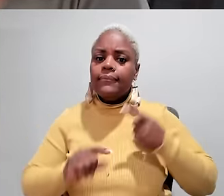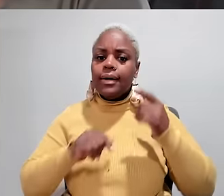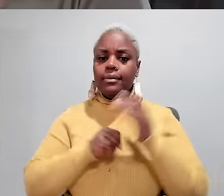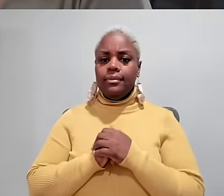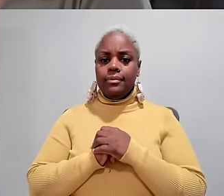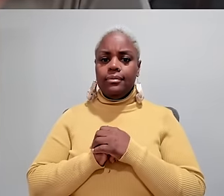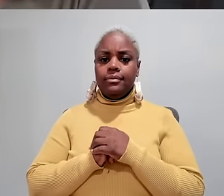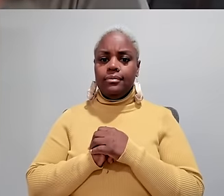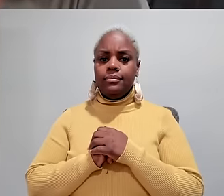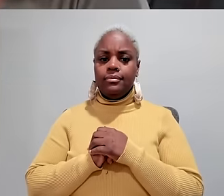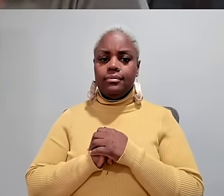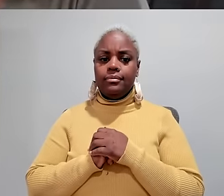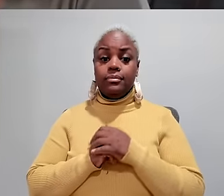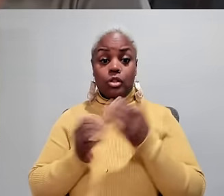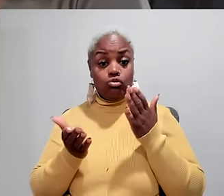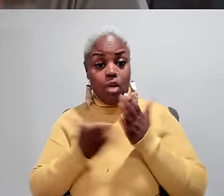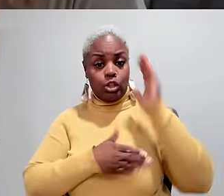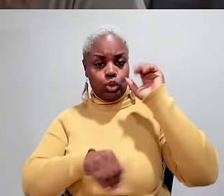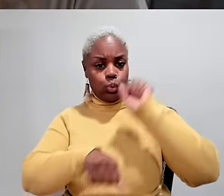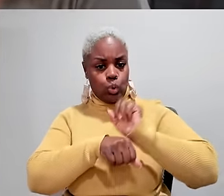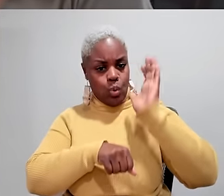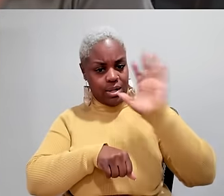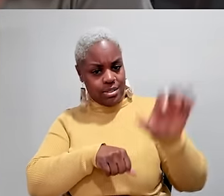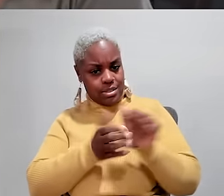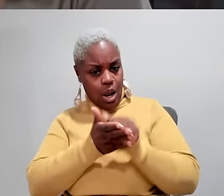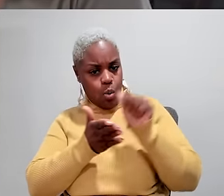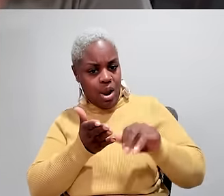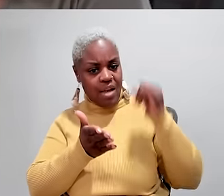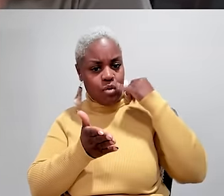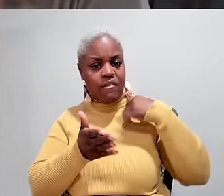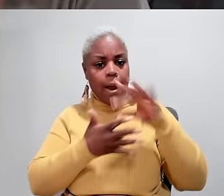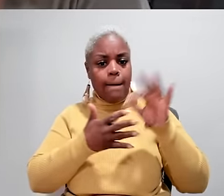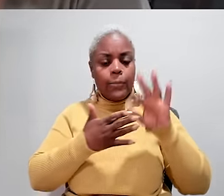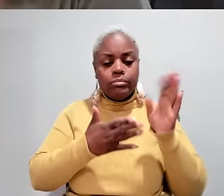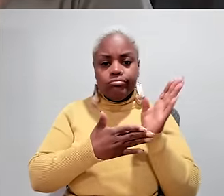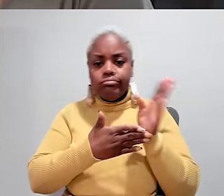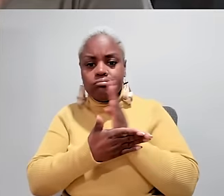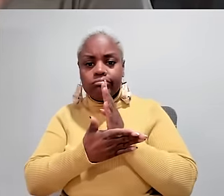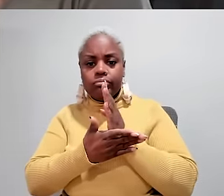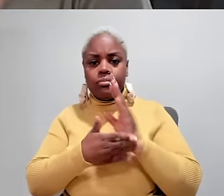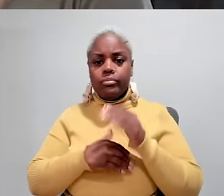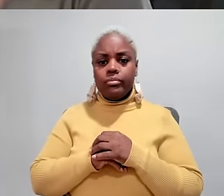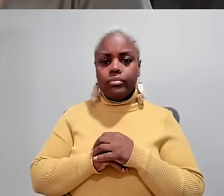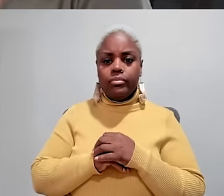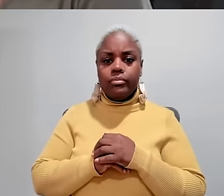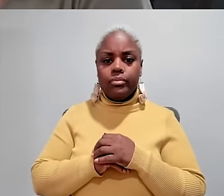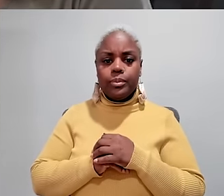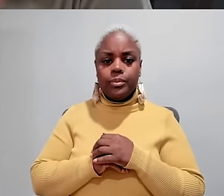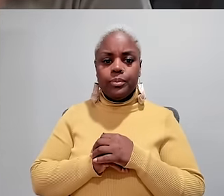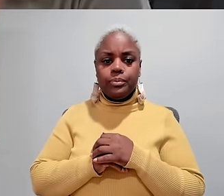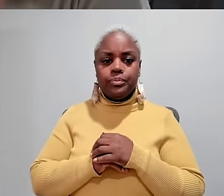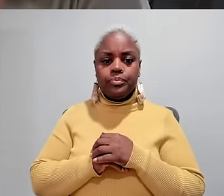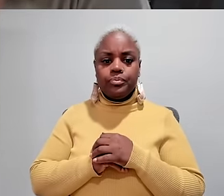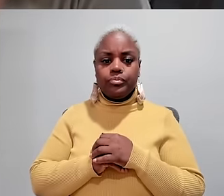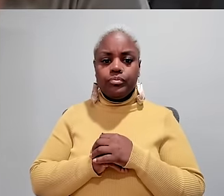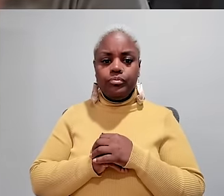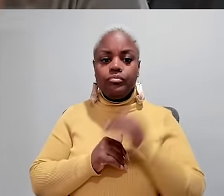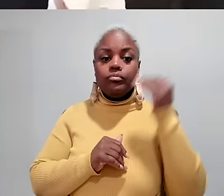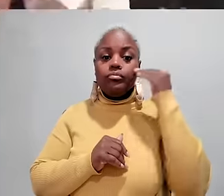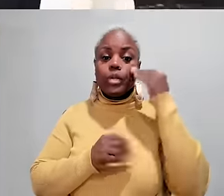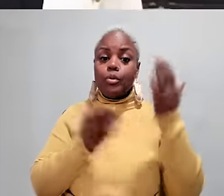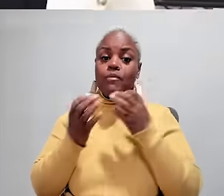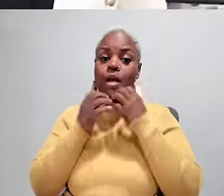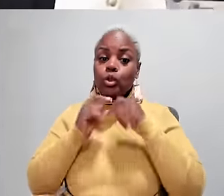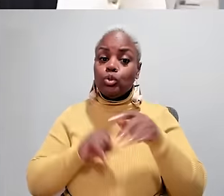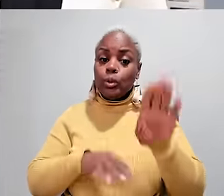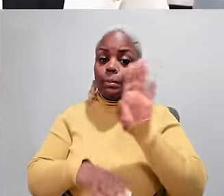everybody has the right to a quality of life. And the right to work will be taken away if we're taking away the sliding wage option.